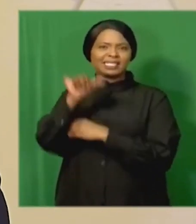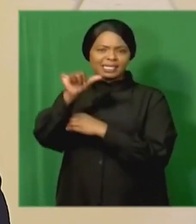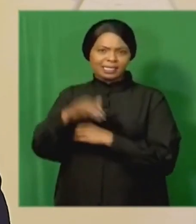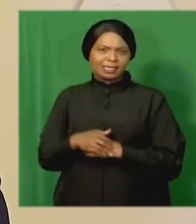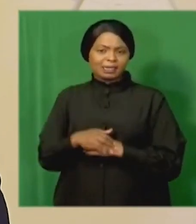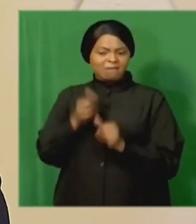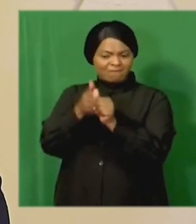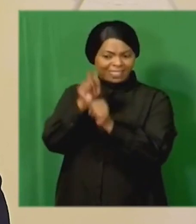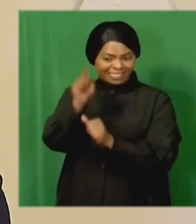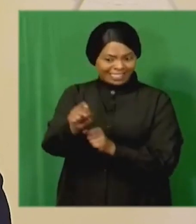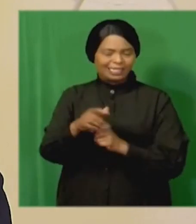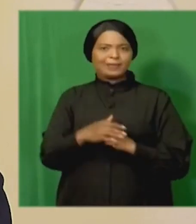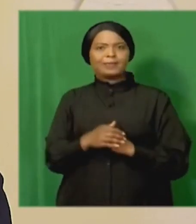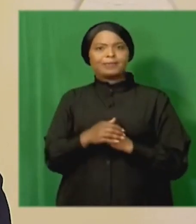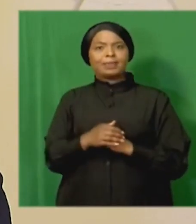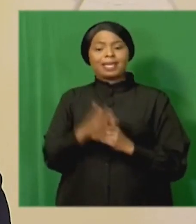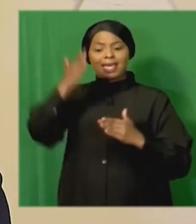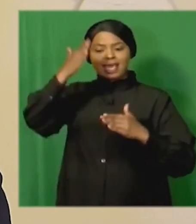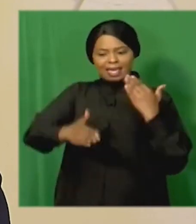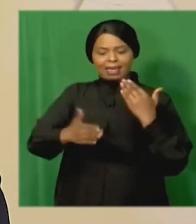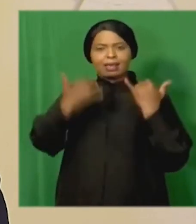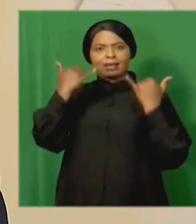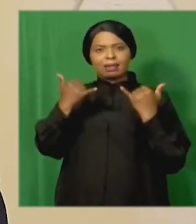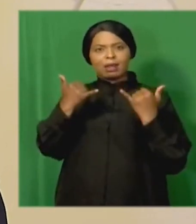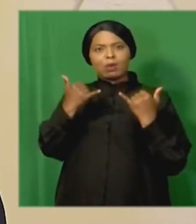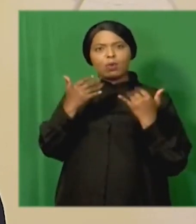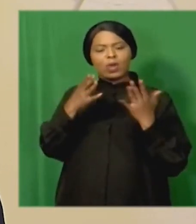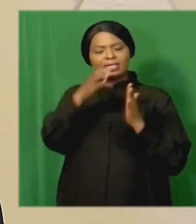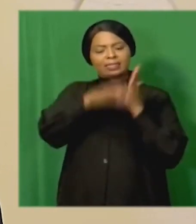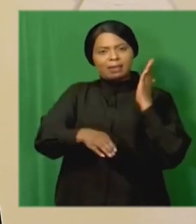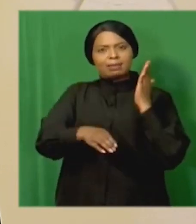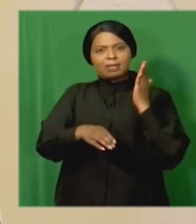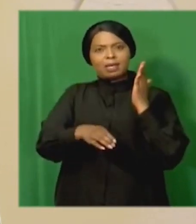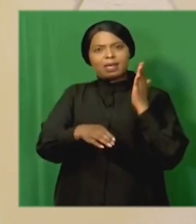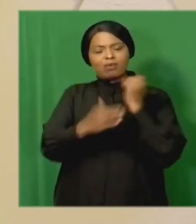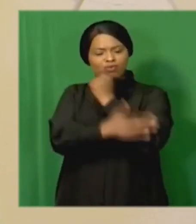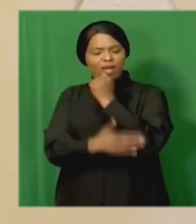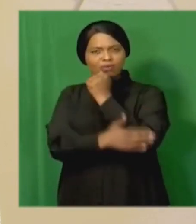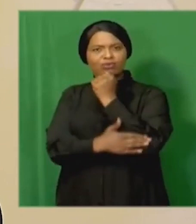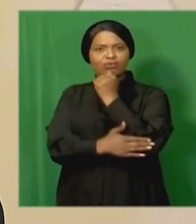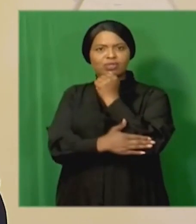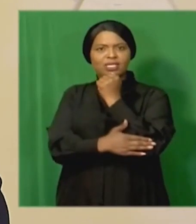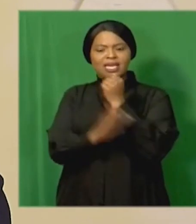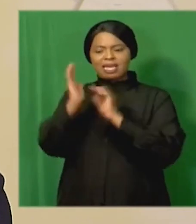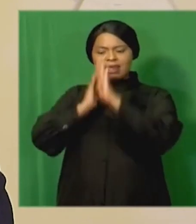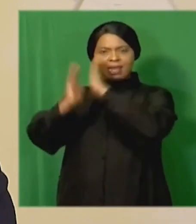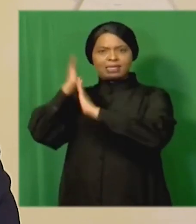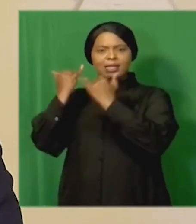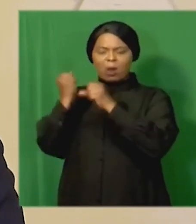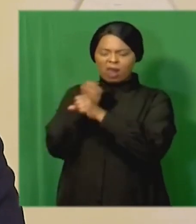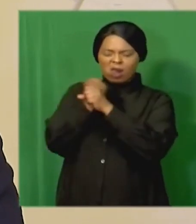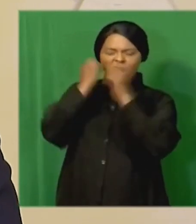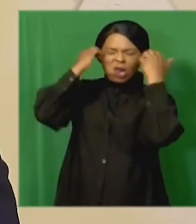while it marks the end of a chapter in our country's history the hard work to restore our